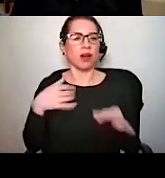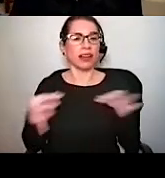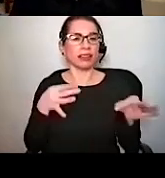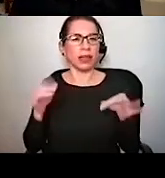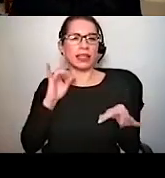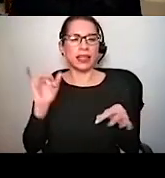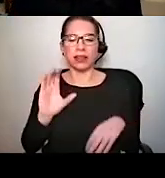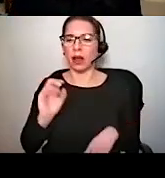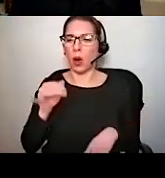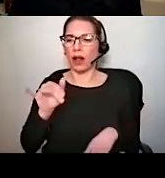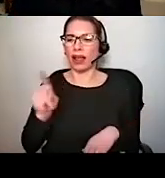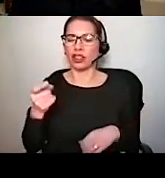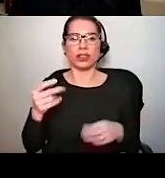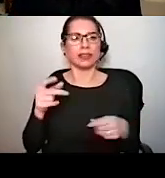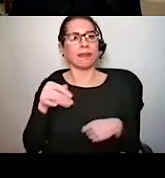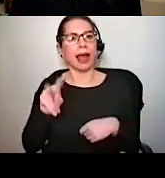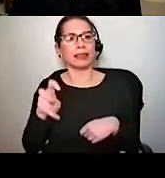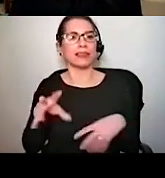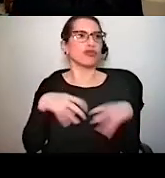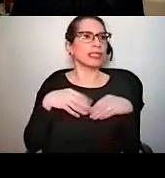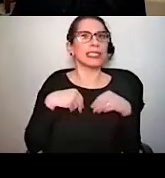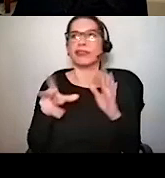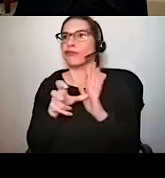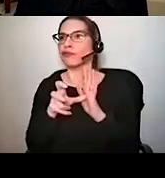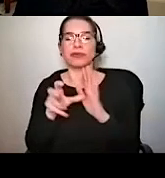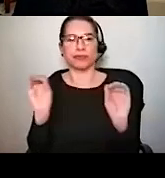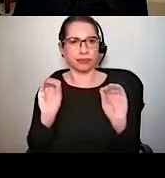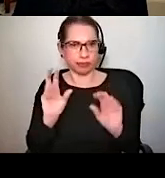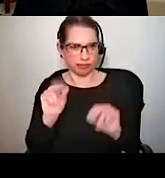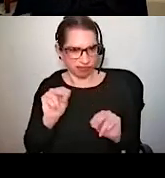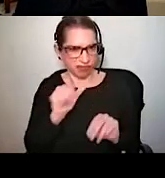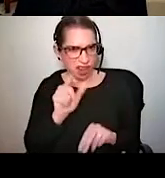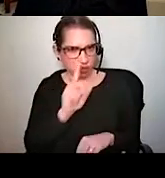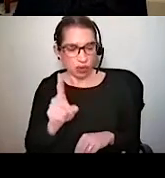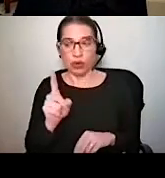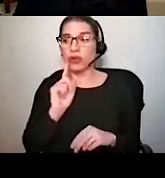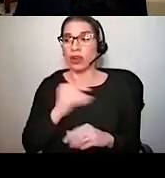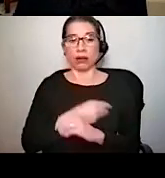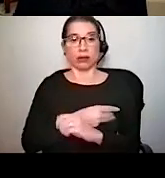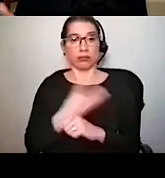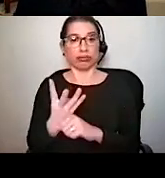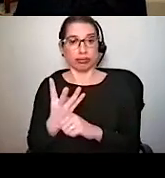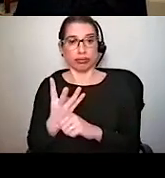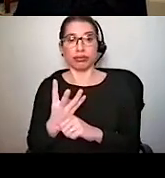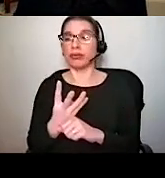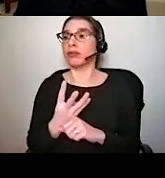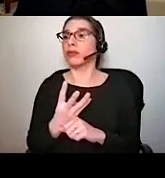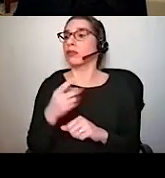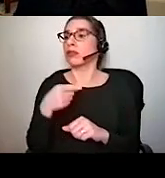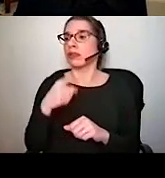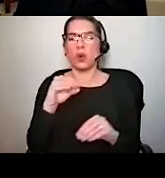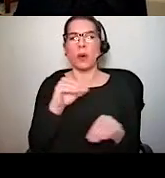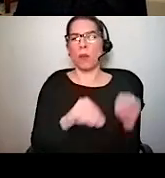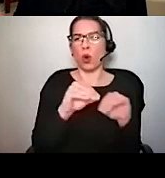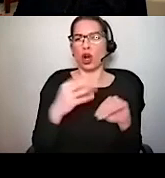that's not the case. In fact, these outer hair cells, which are thought of motor, or more accurately described